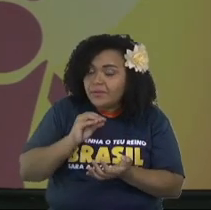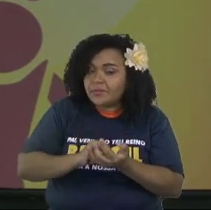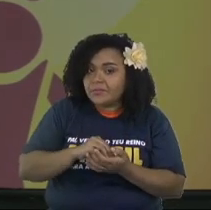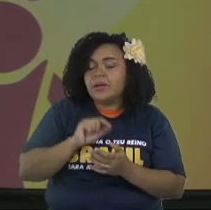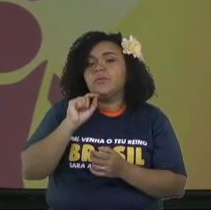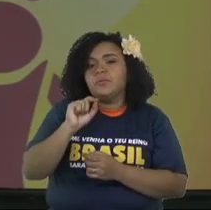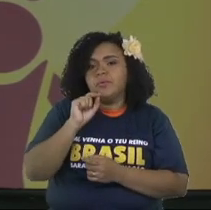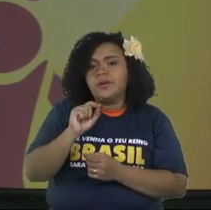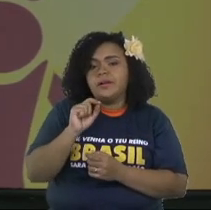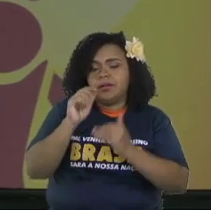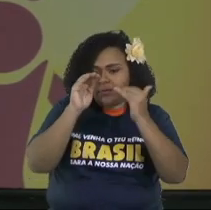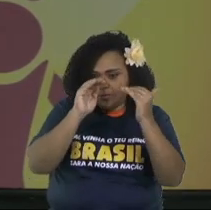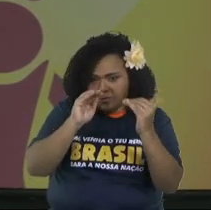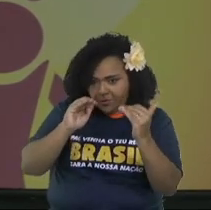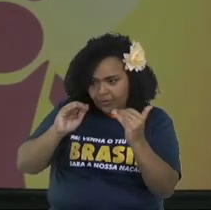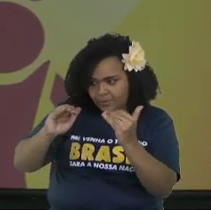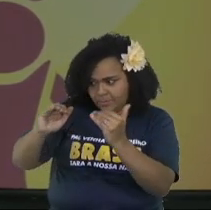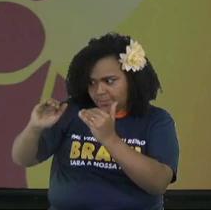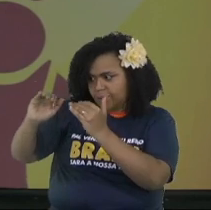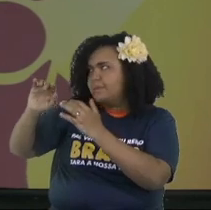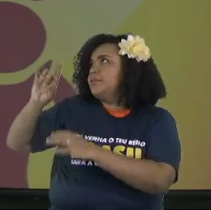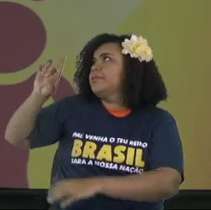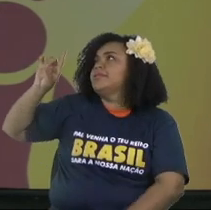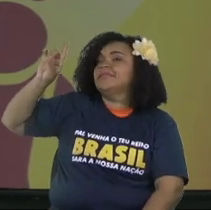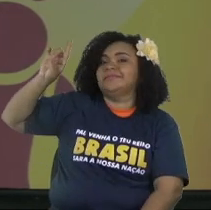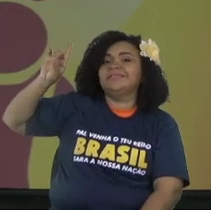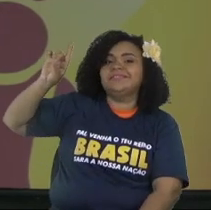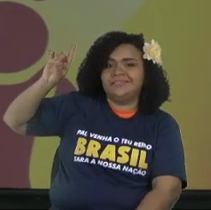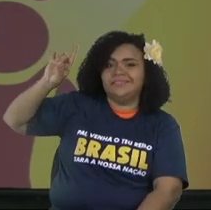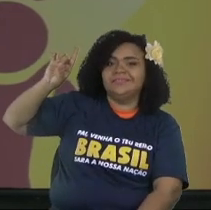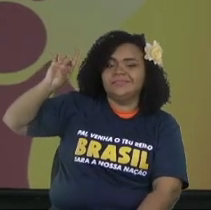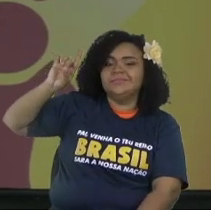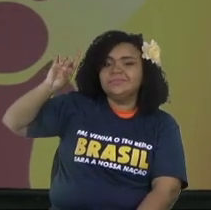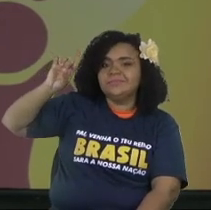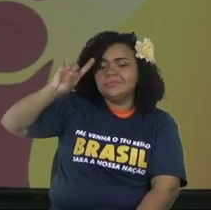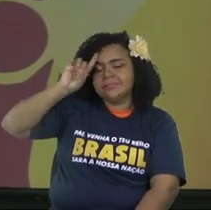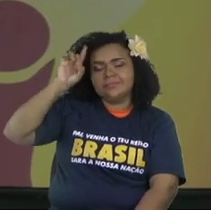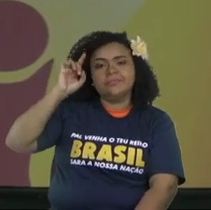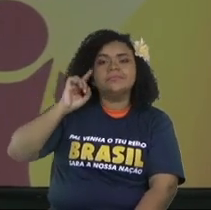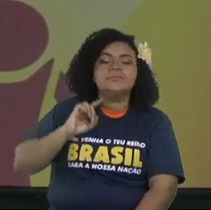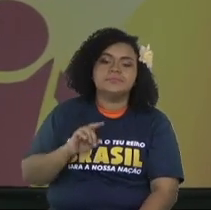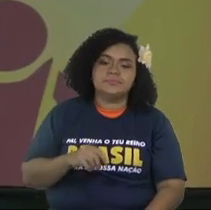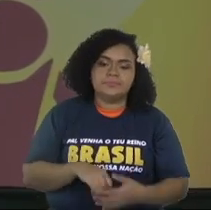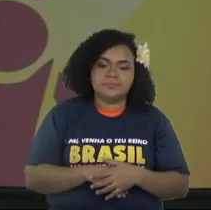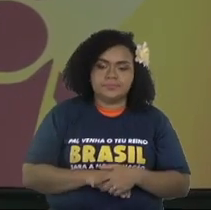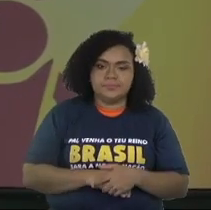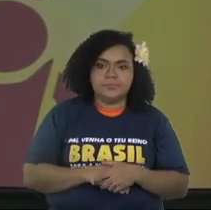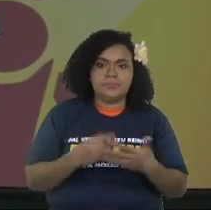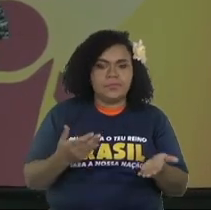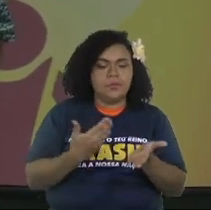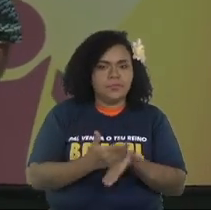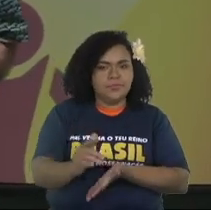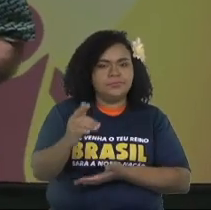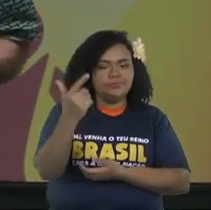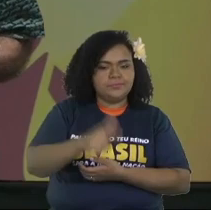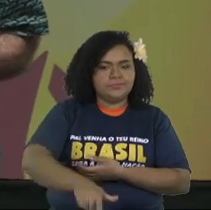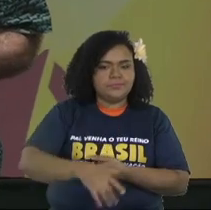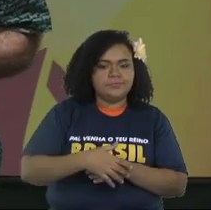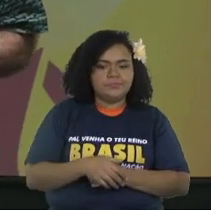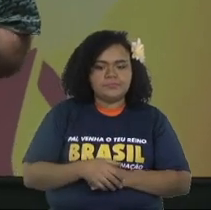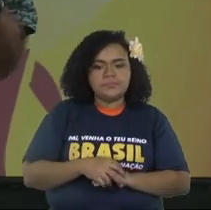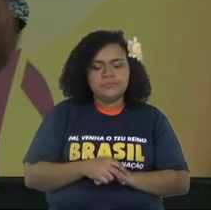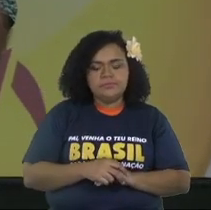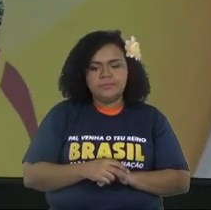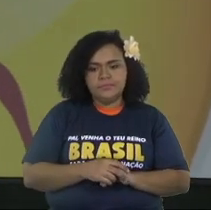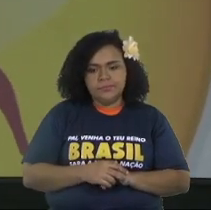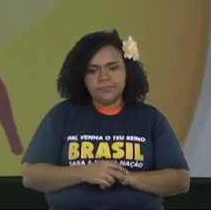richer country in the world is not going to be not until he obeys the Lord